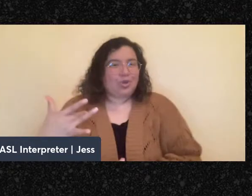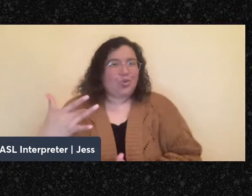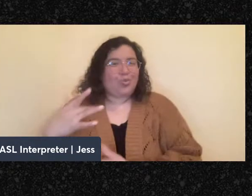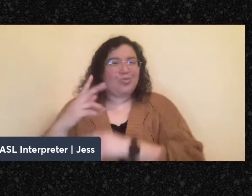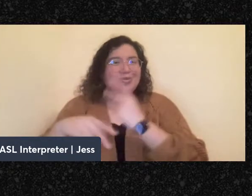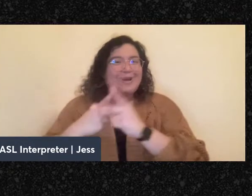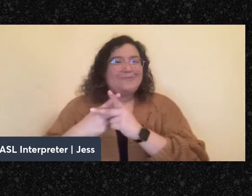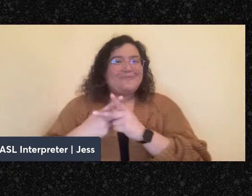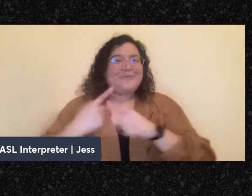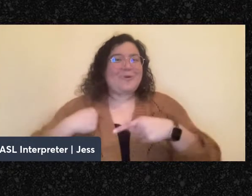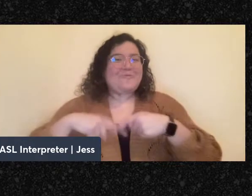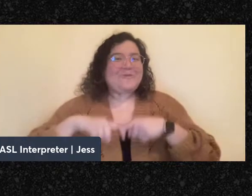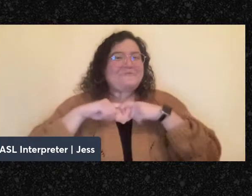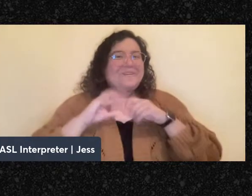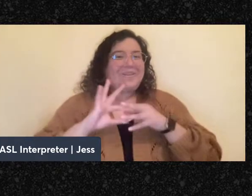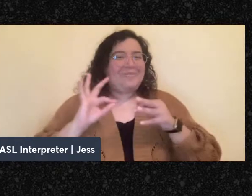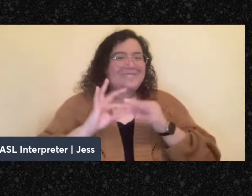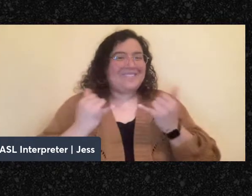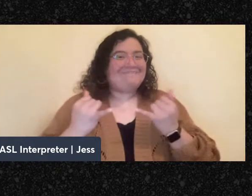stop my comments there.